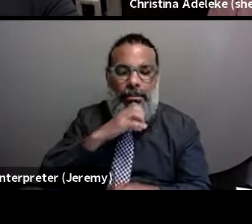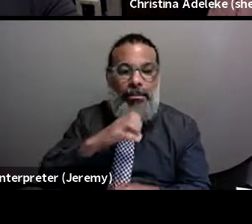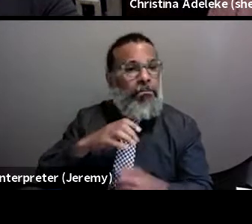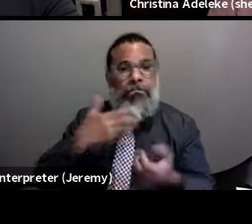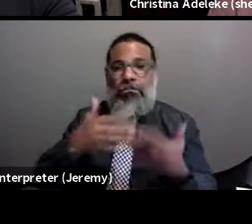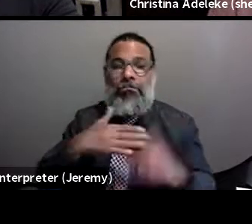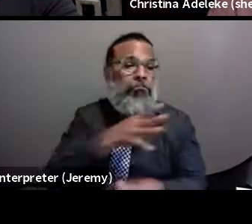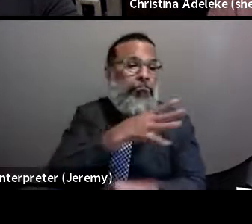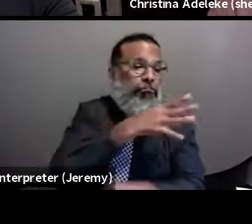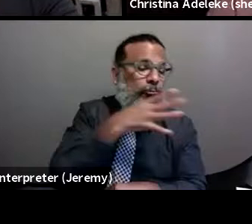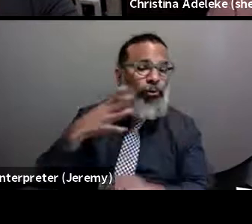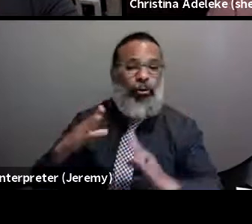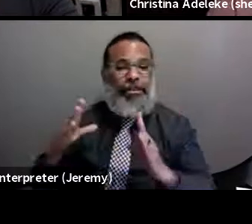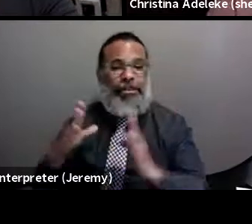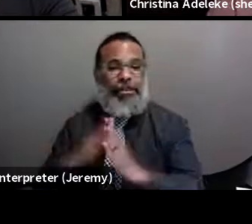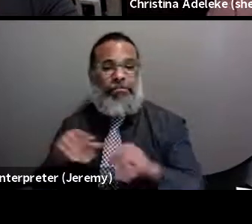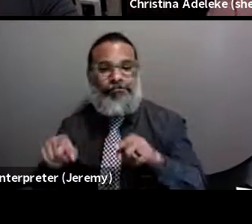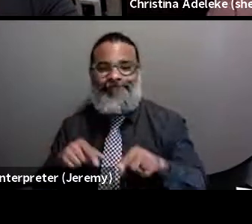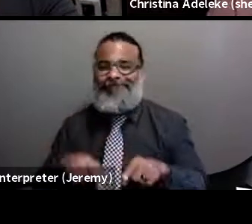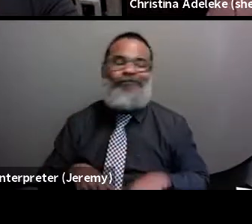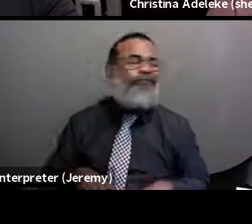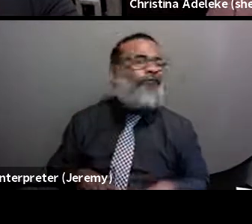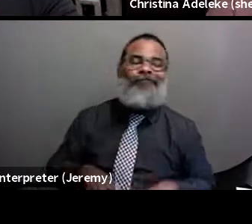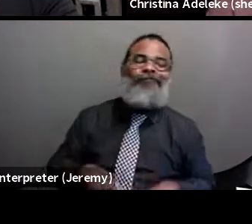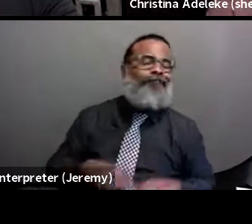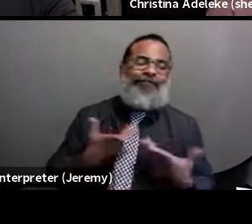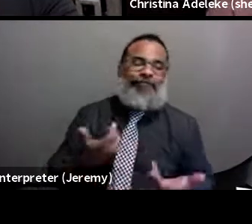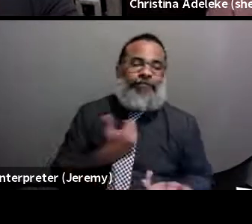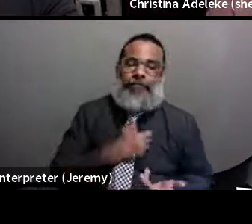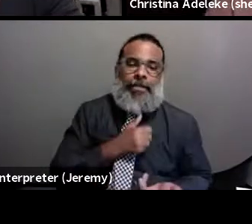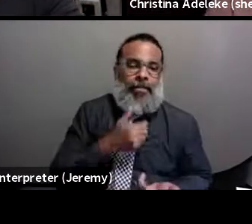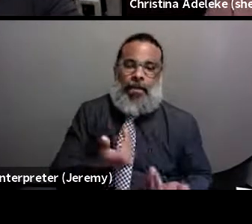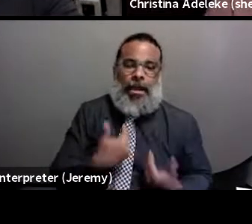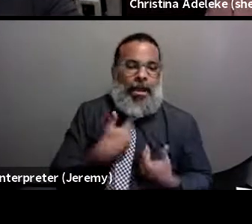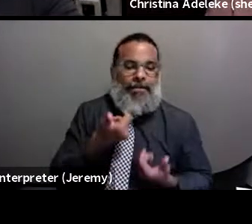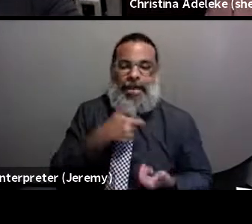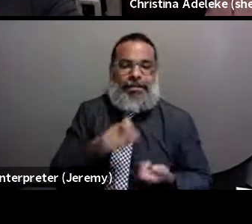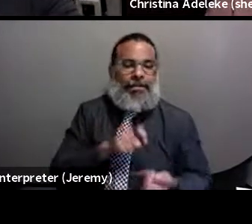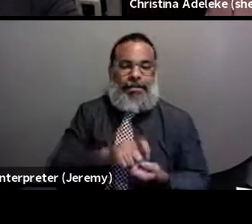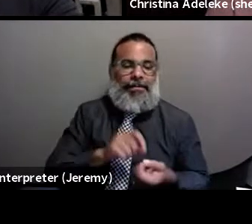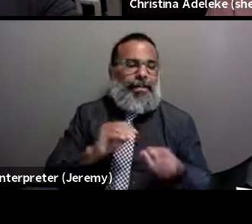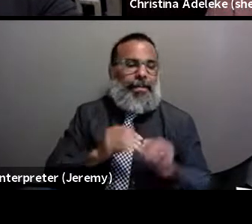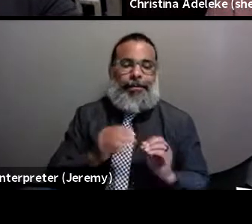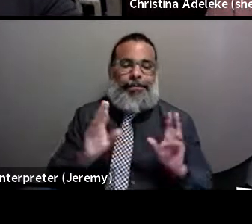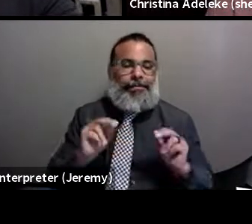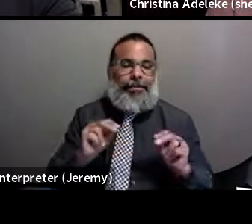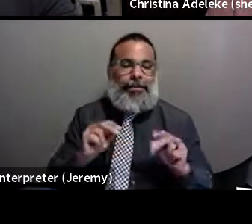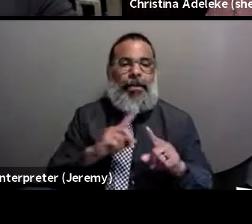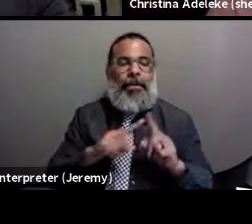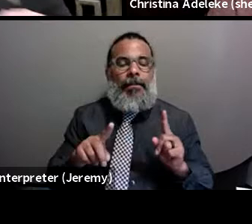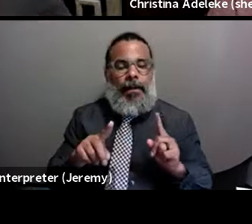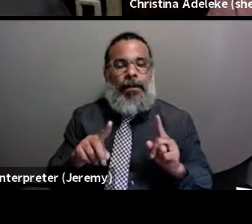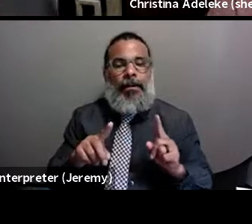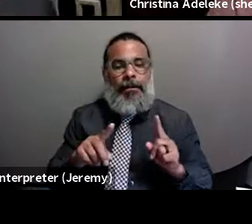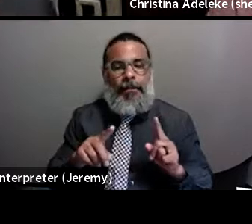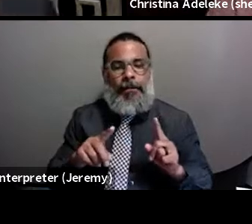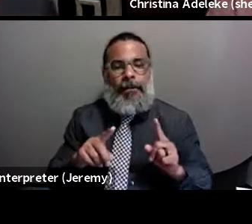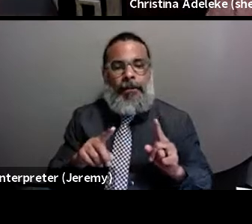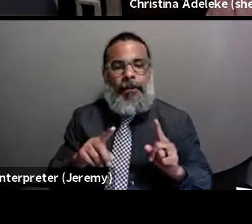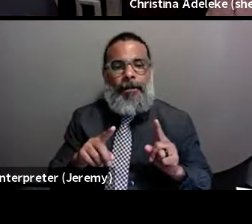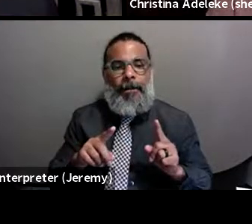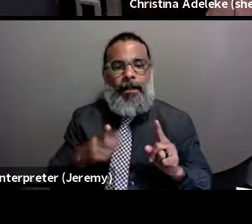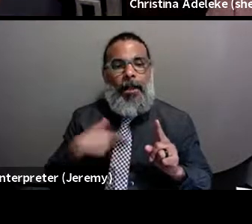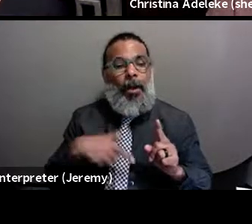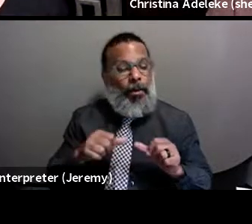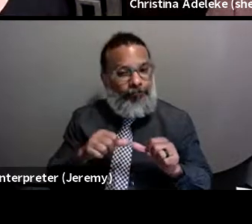or urban? I don't have any specific number at the top of my mind. But yes, we have, we have and